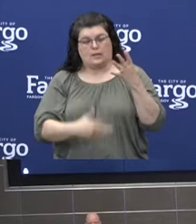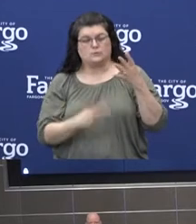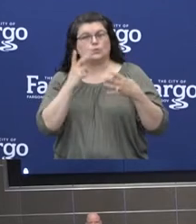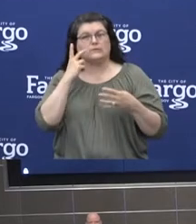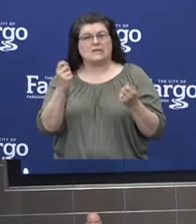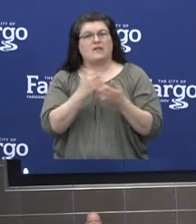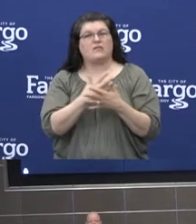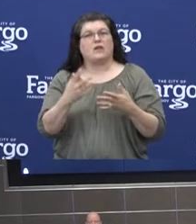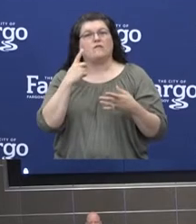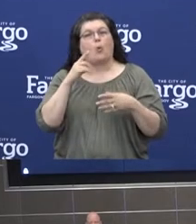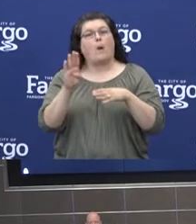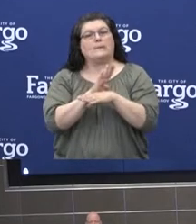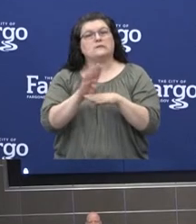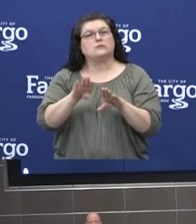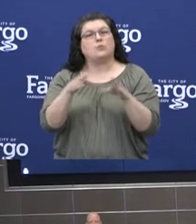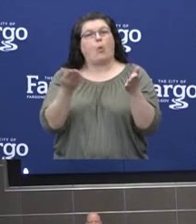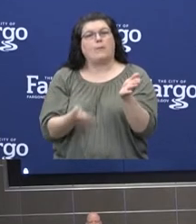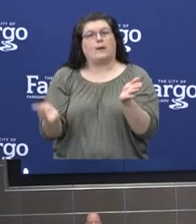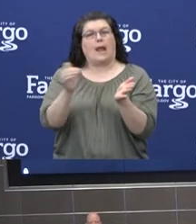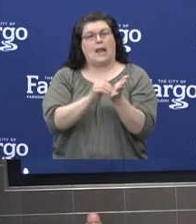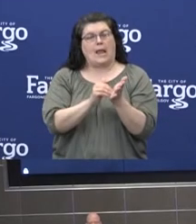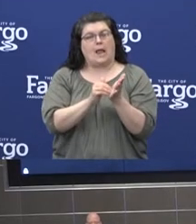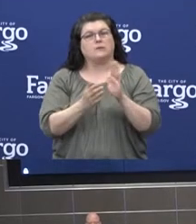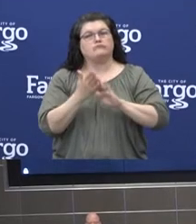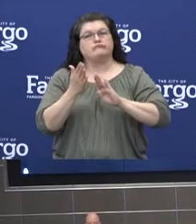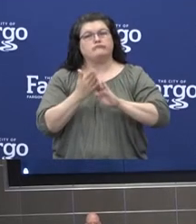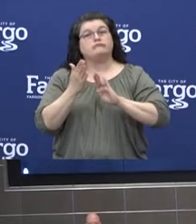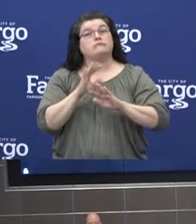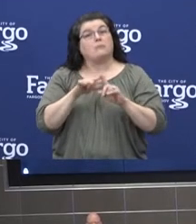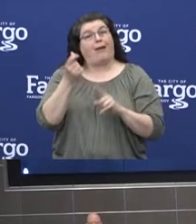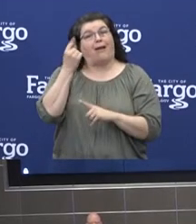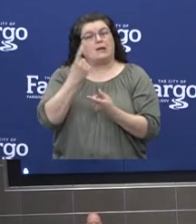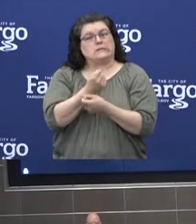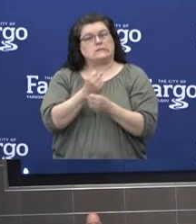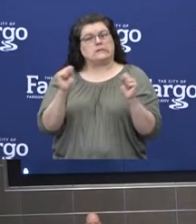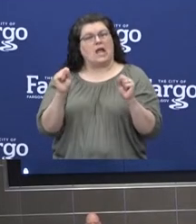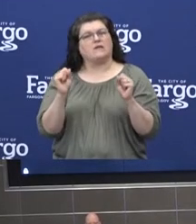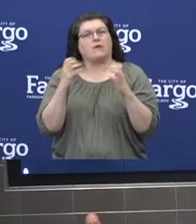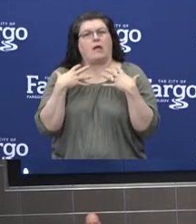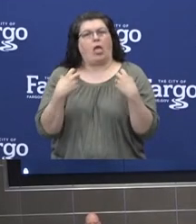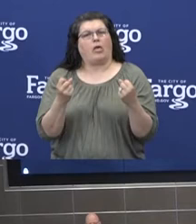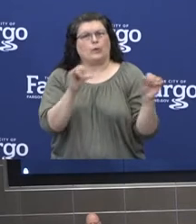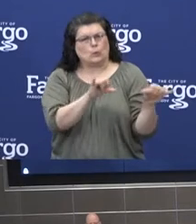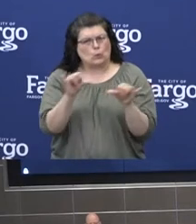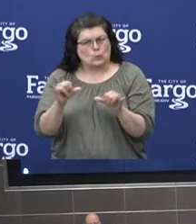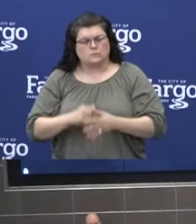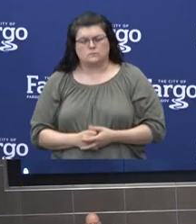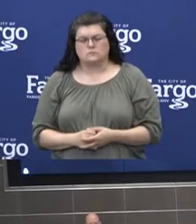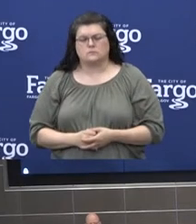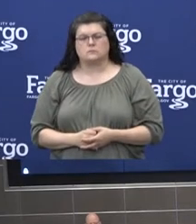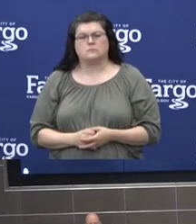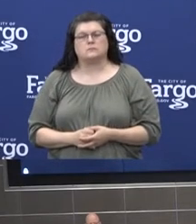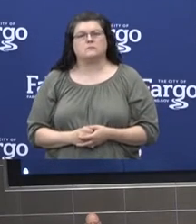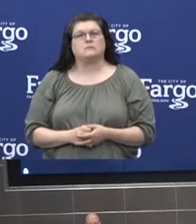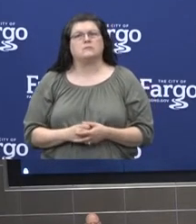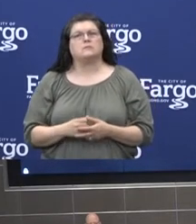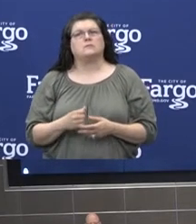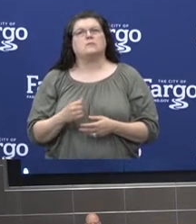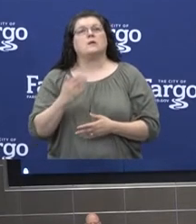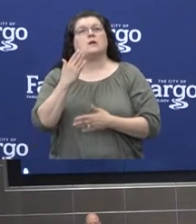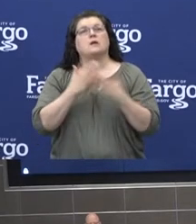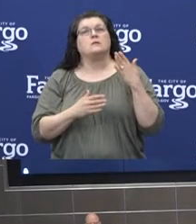resuming business operations in a safe and healthy way as possible. A worker protection tool for